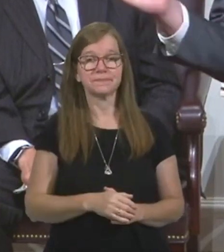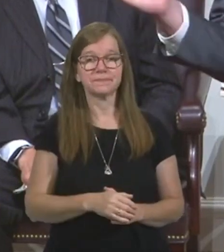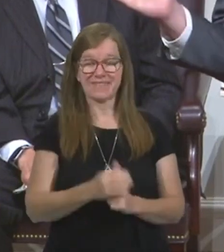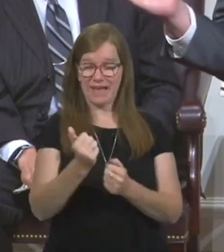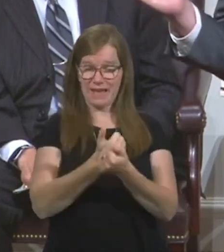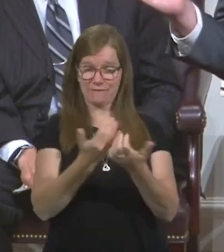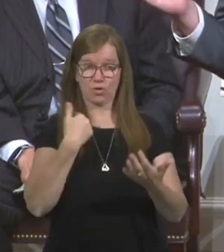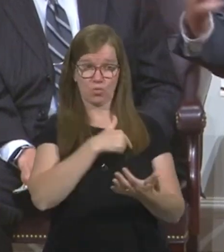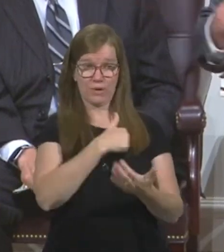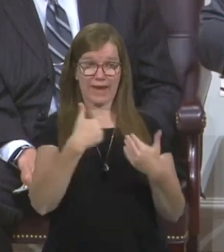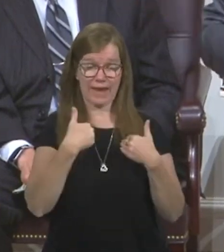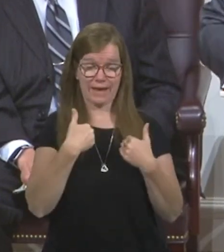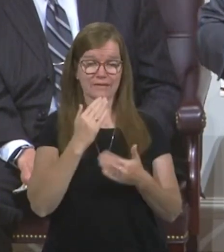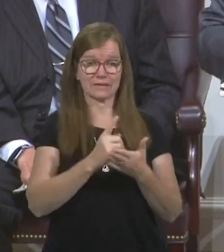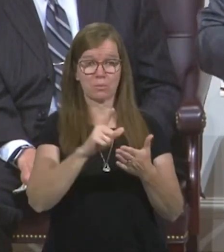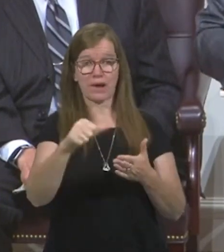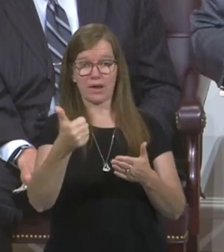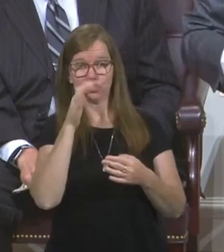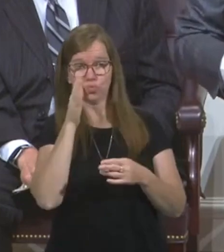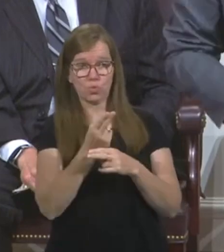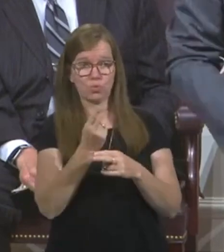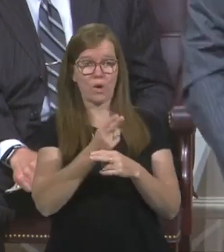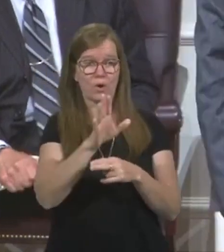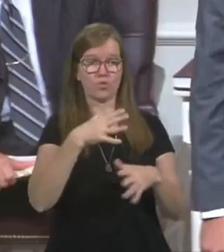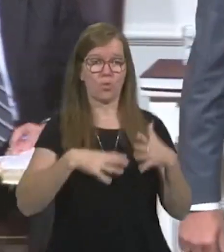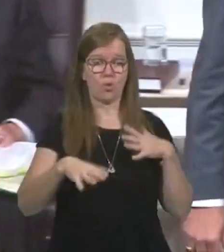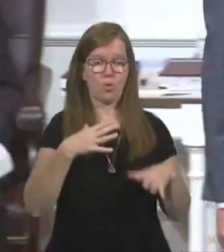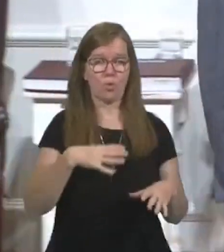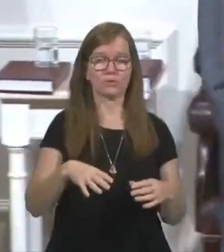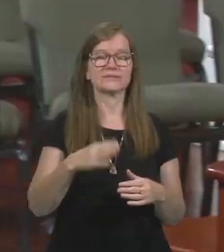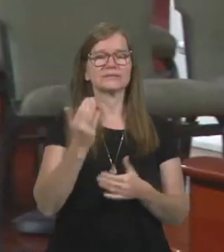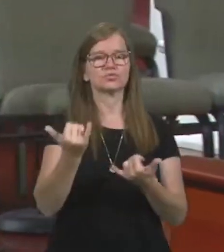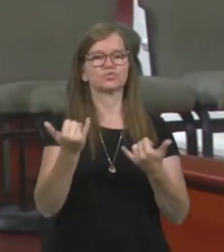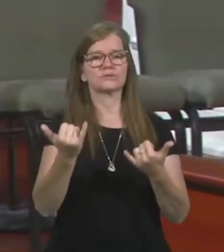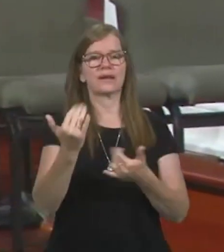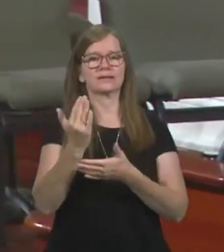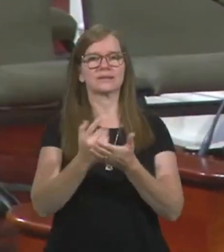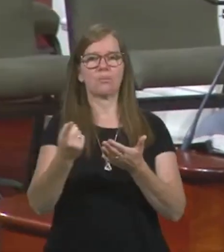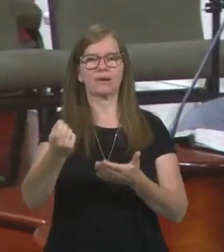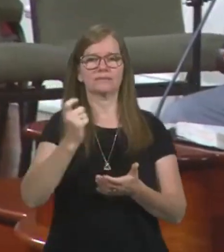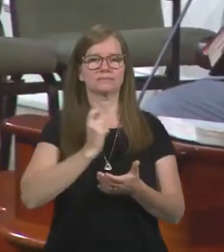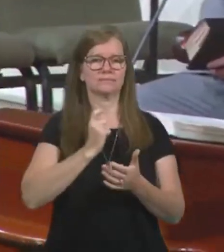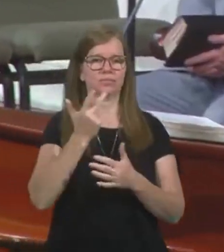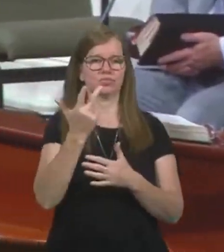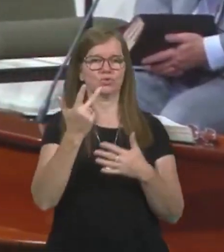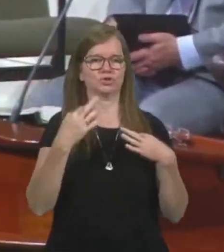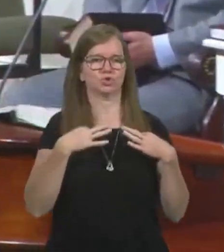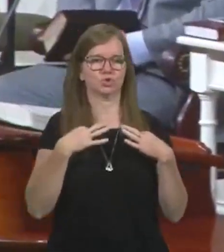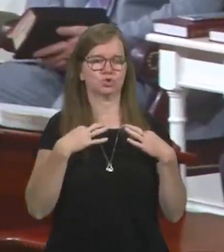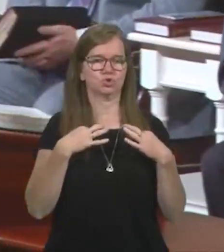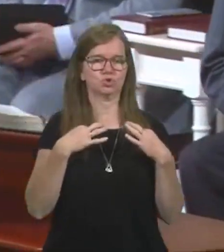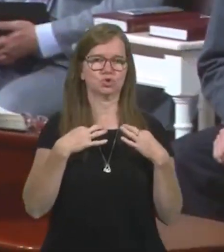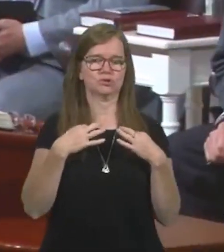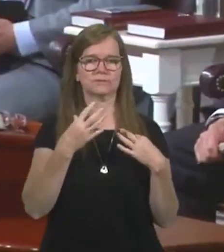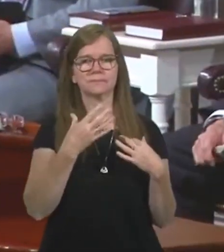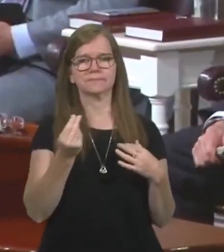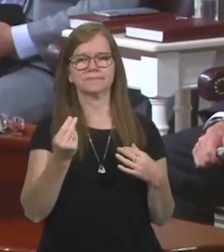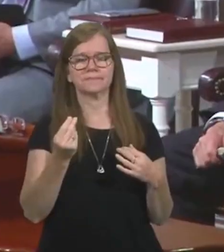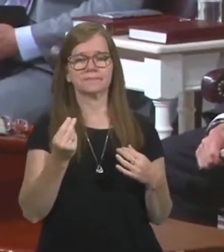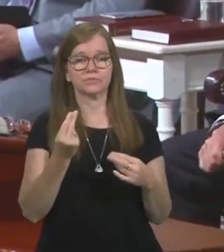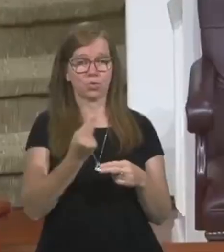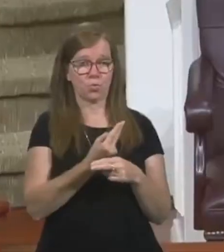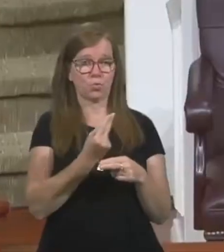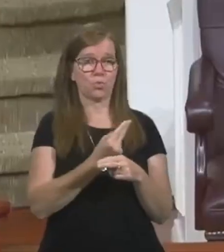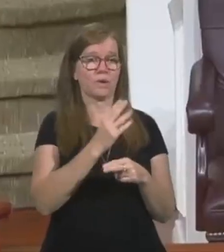Everything we have, someone else will wear your clothes today. Someone brought me three shirts and they were